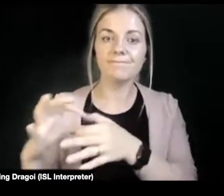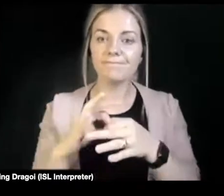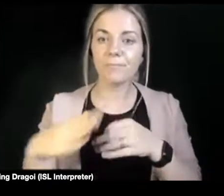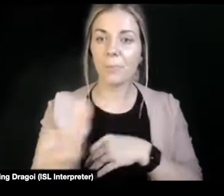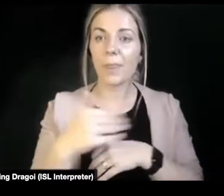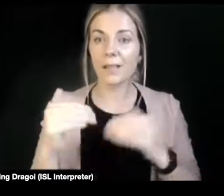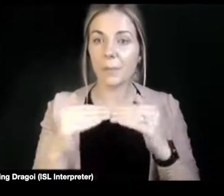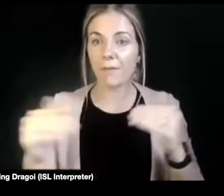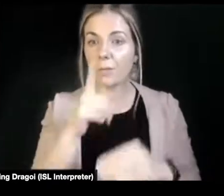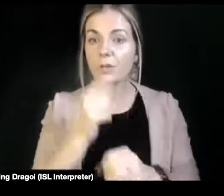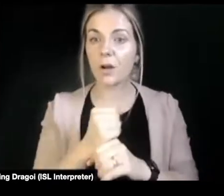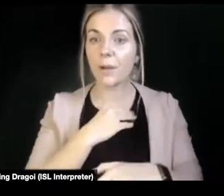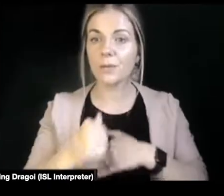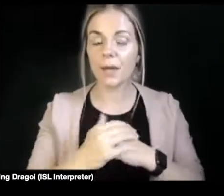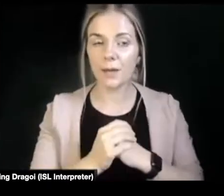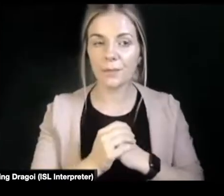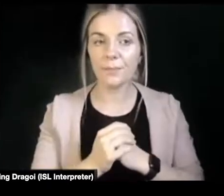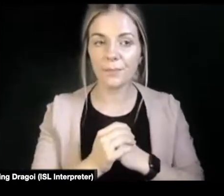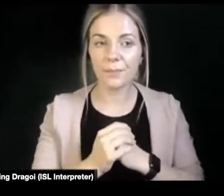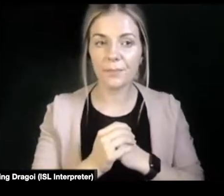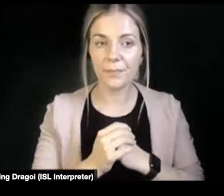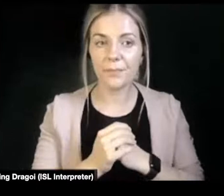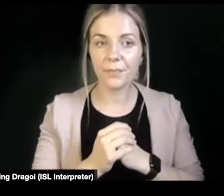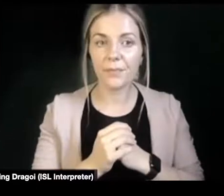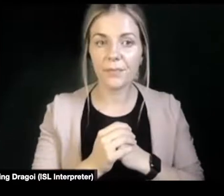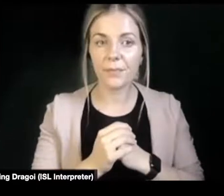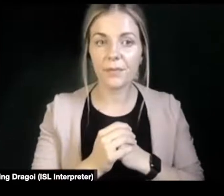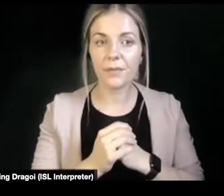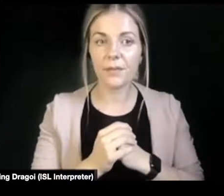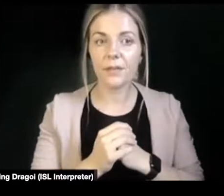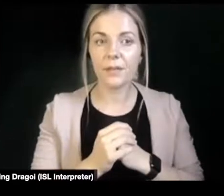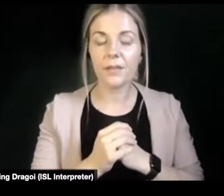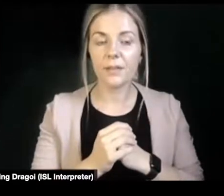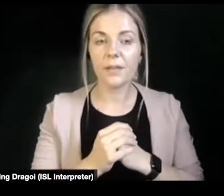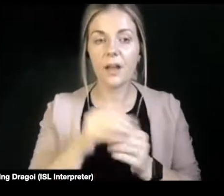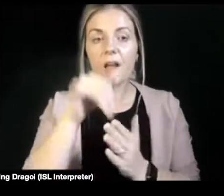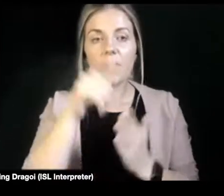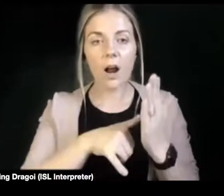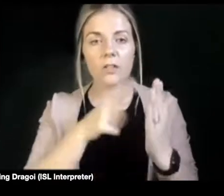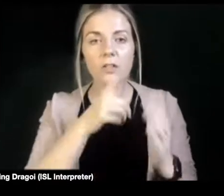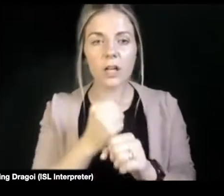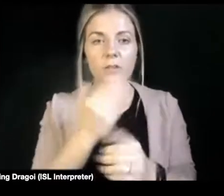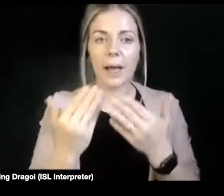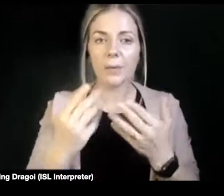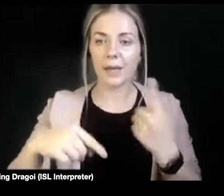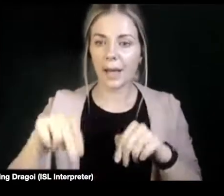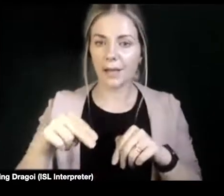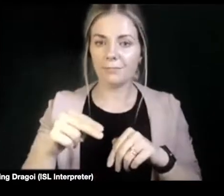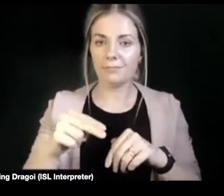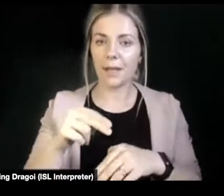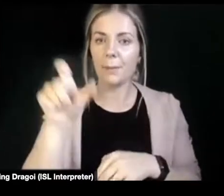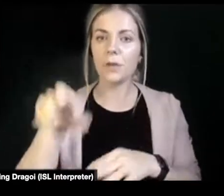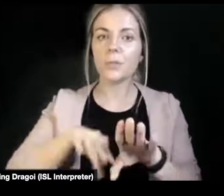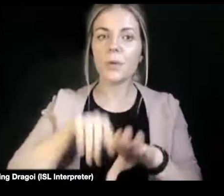Article 23 is about respecting home and family and community. So it's